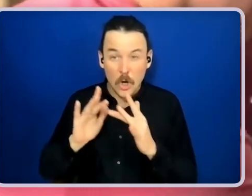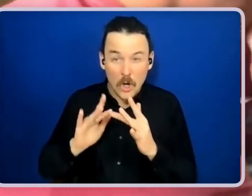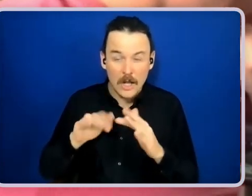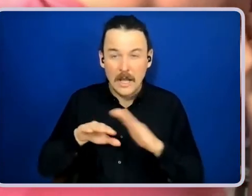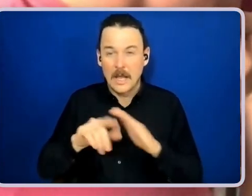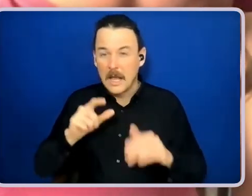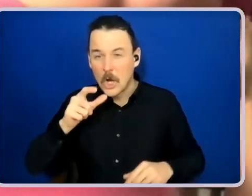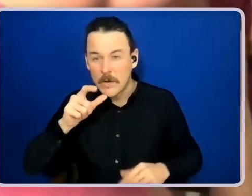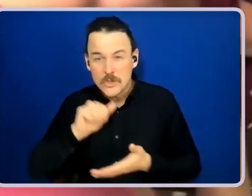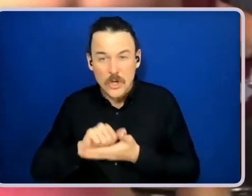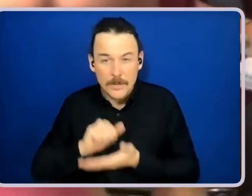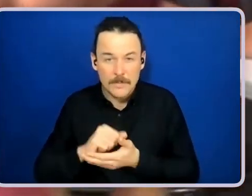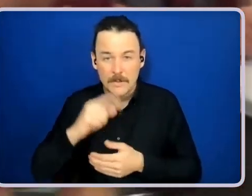city?